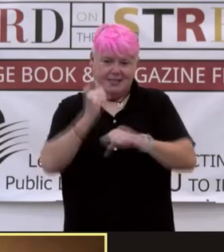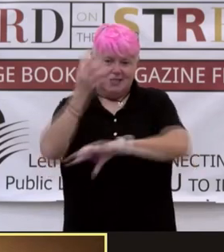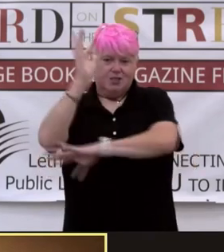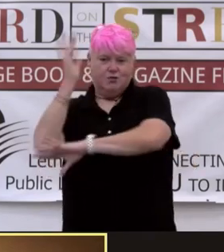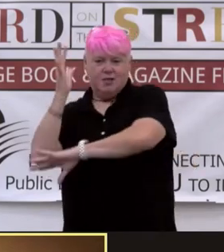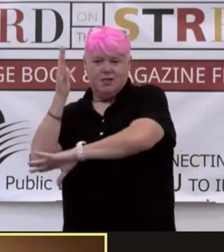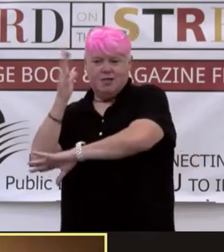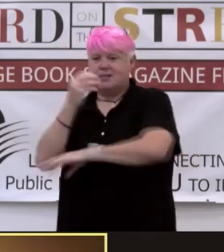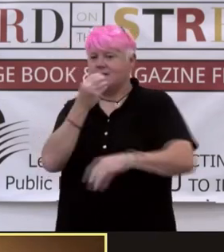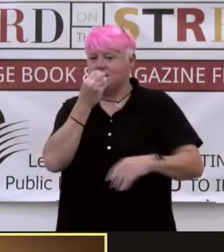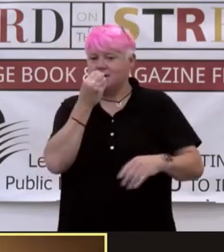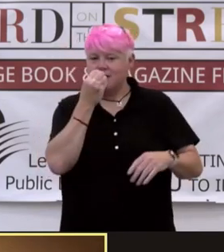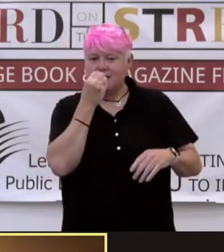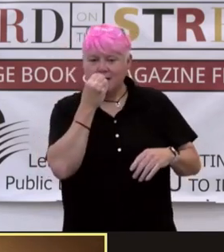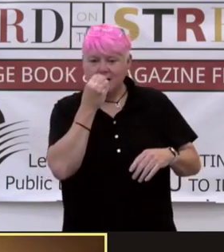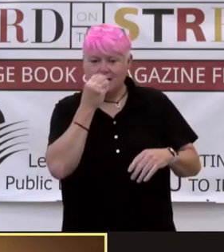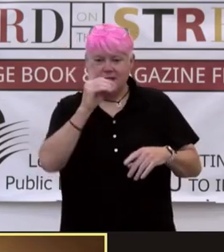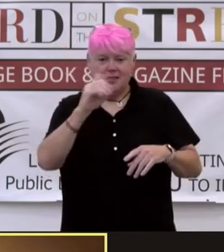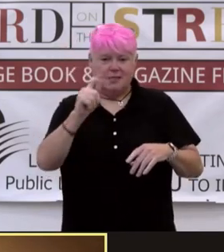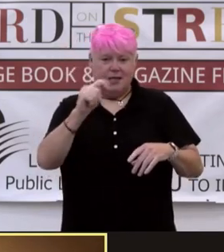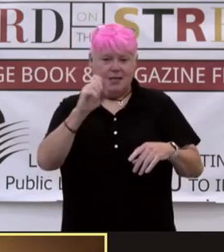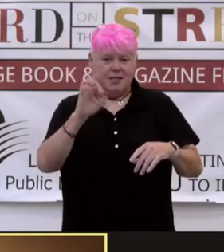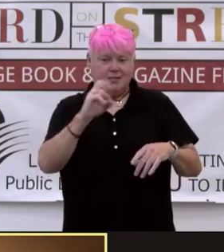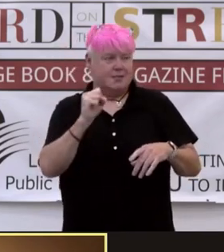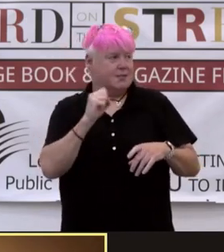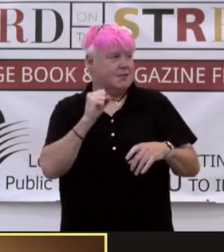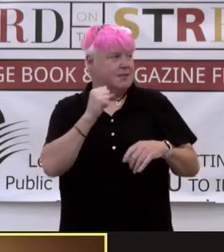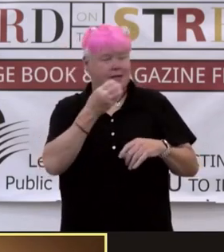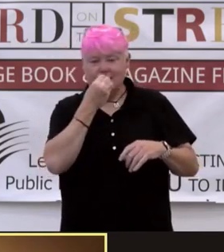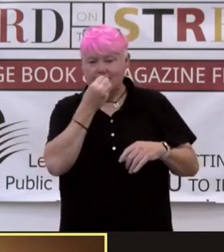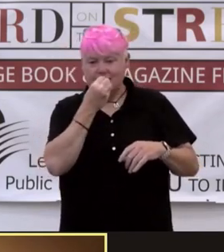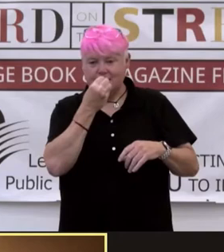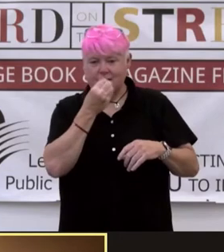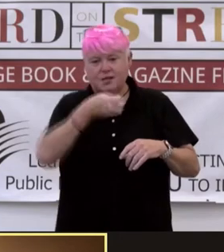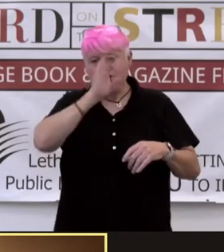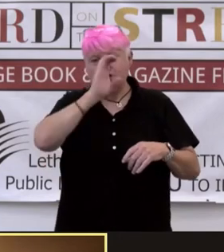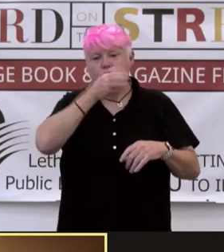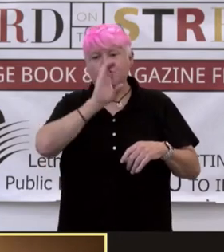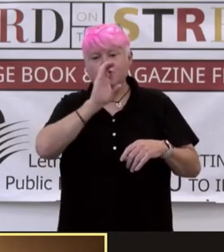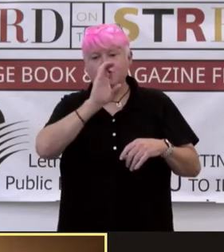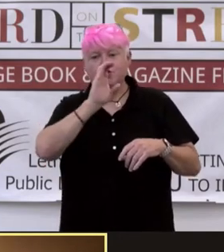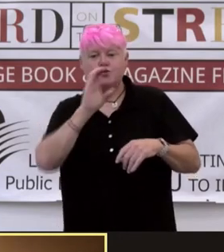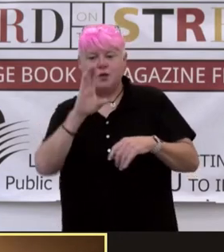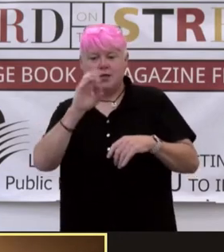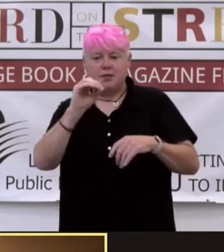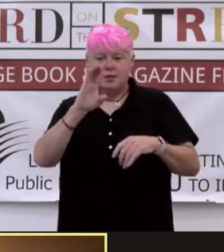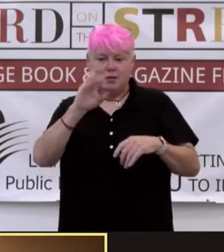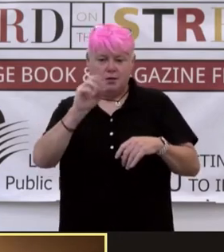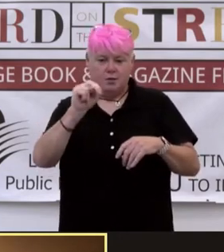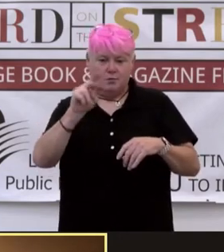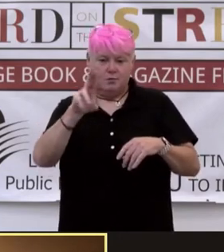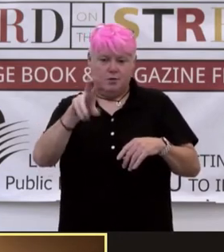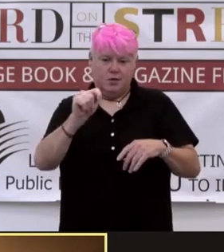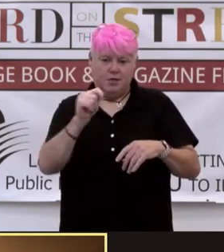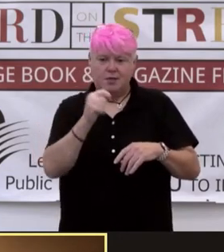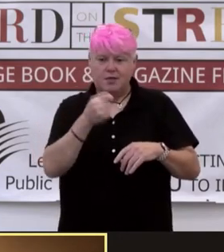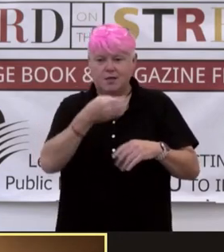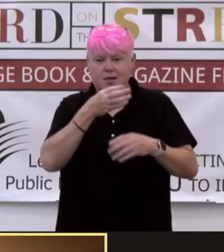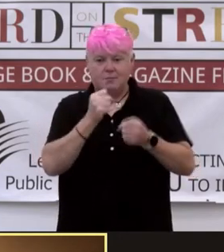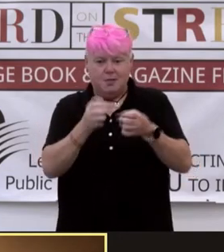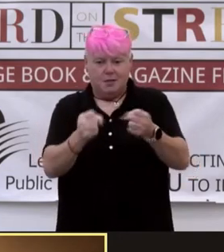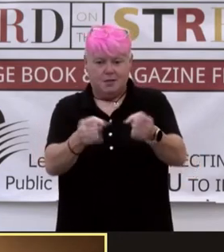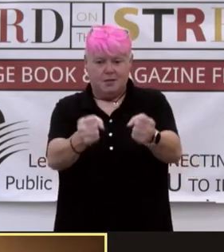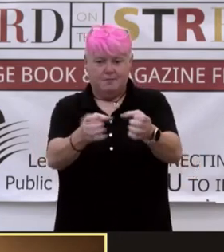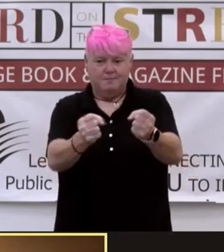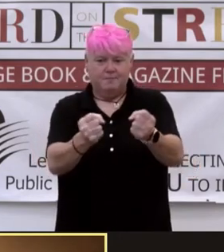coconut milk. From a grisly vendor wearing an ambi-petent kurta, they buy naans stuffed with roasted meat and